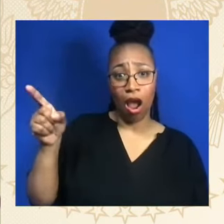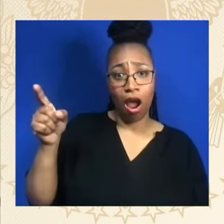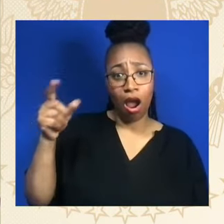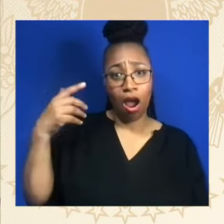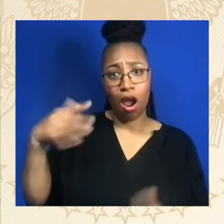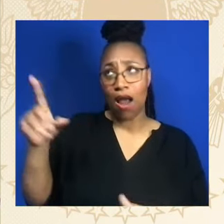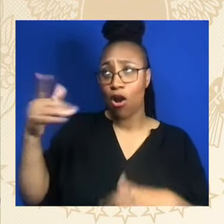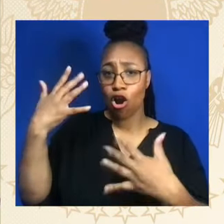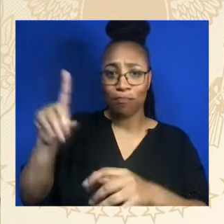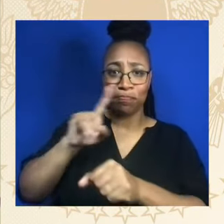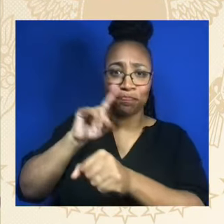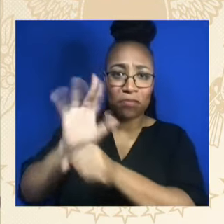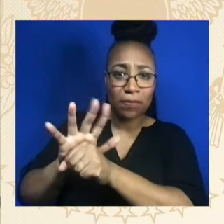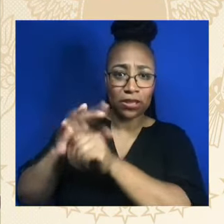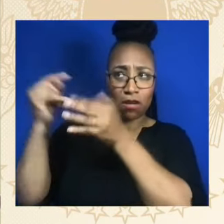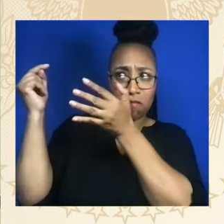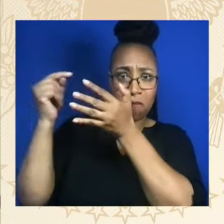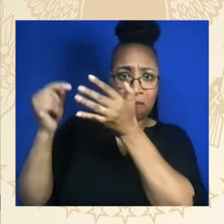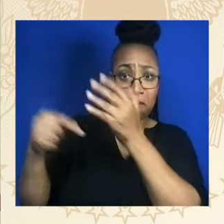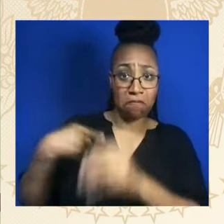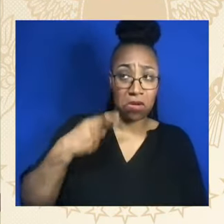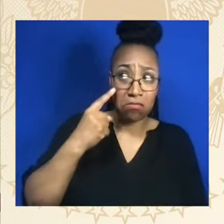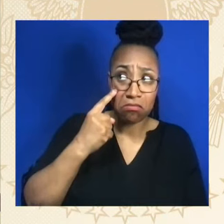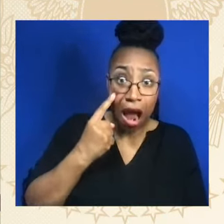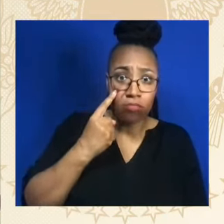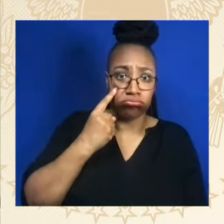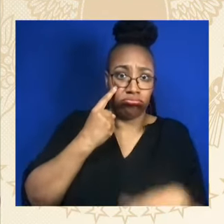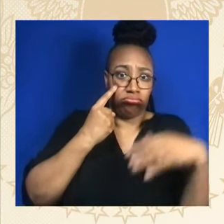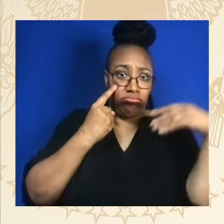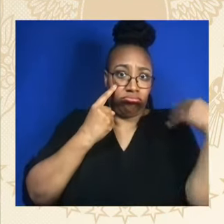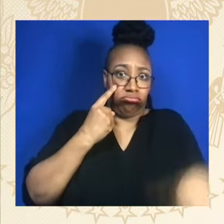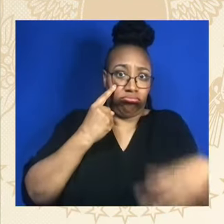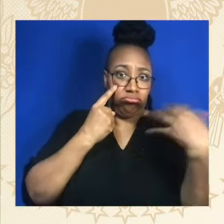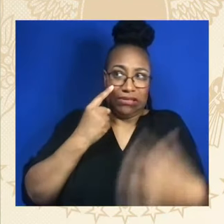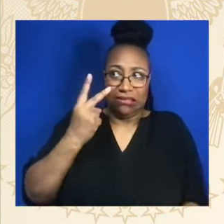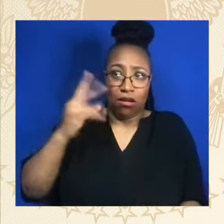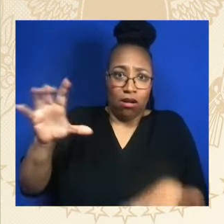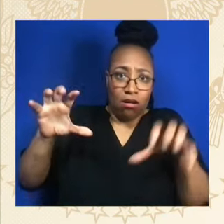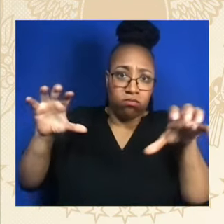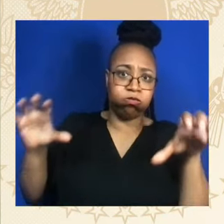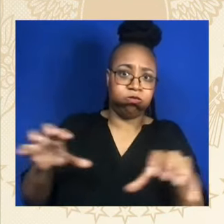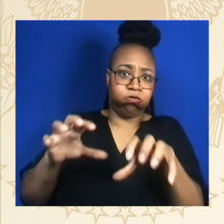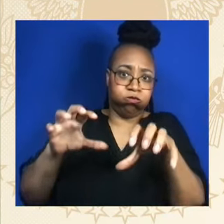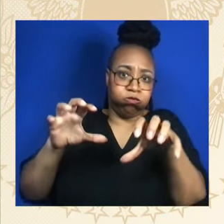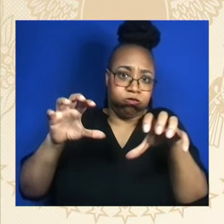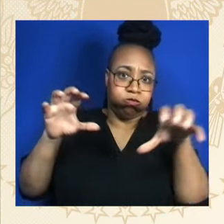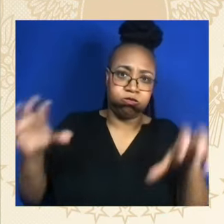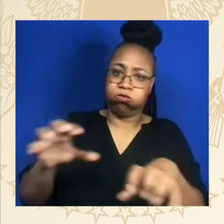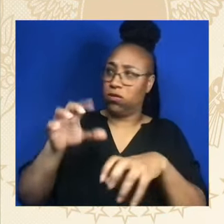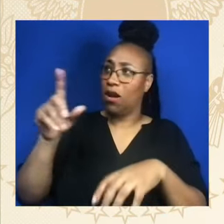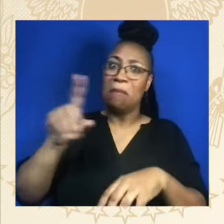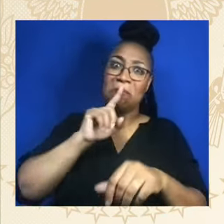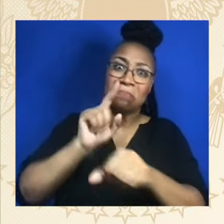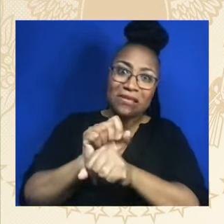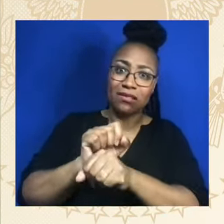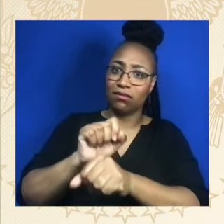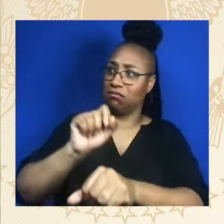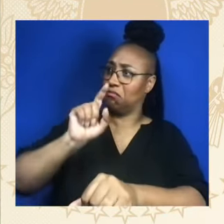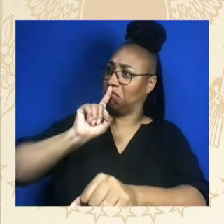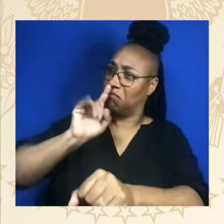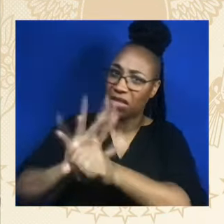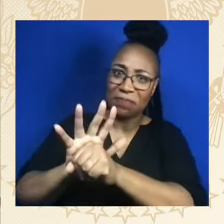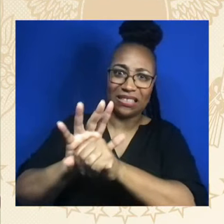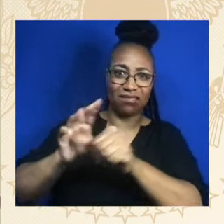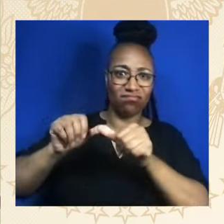deeply committed to pass on a better and more just America. So please